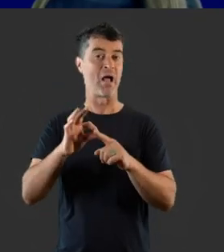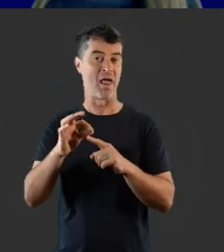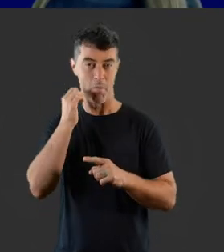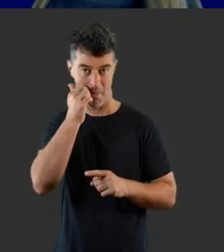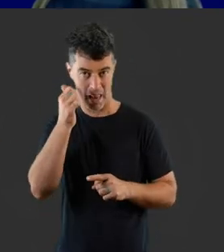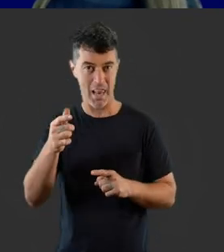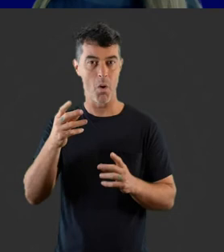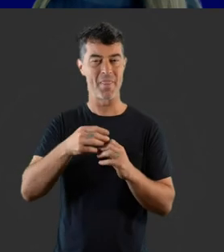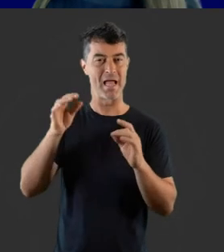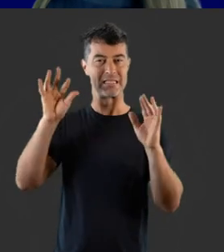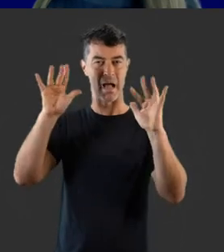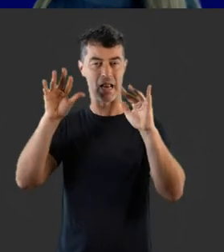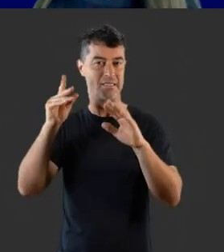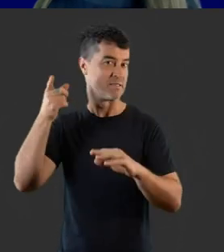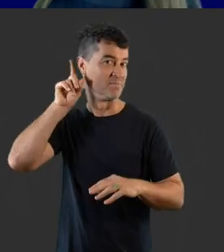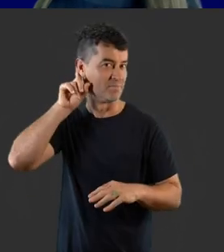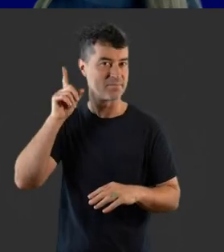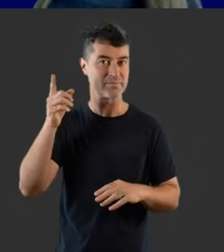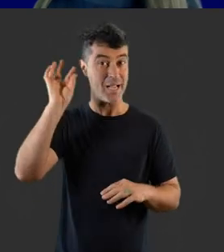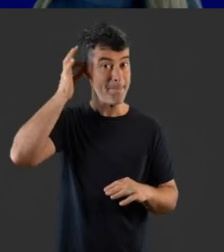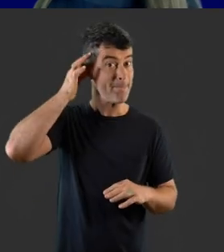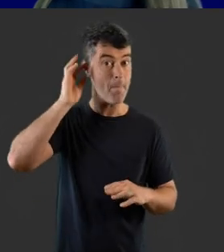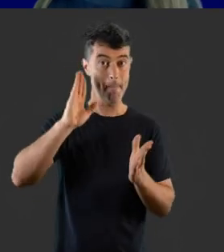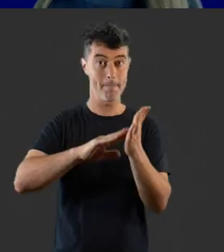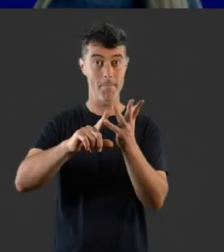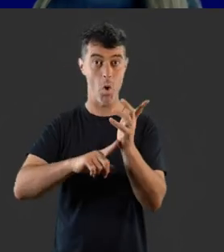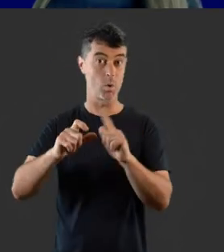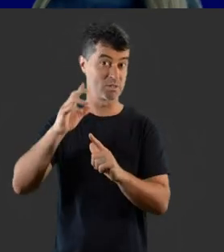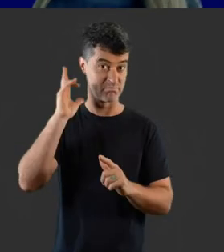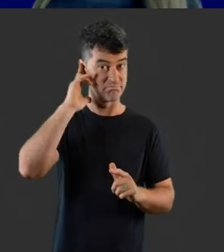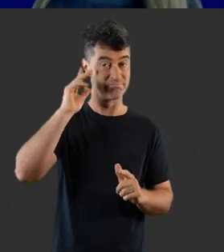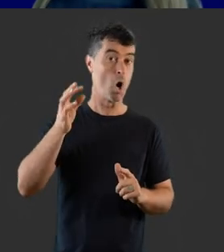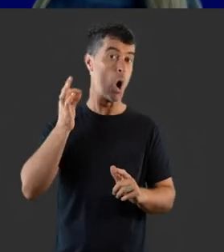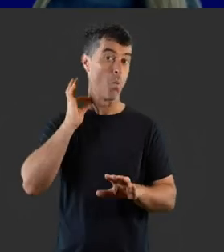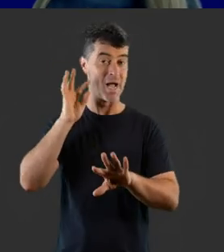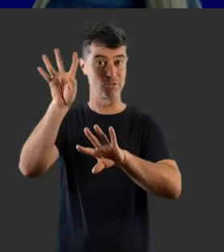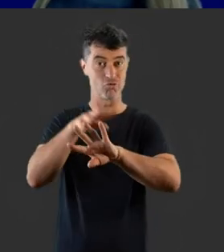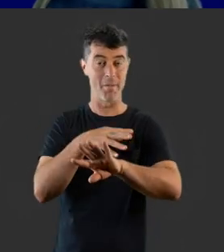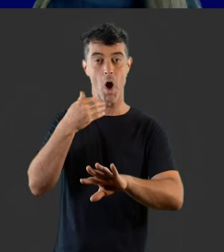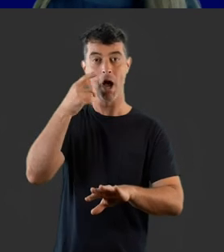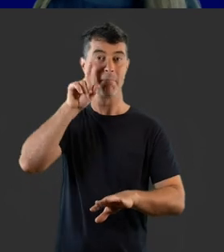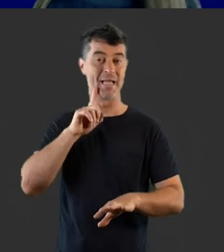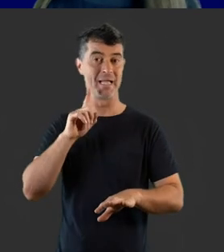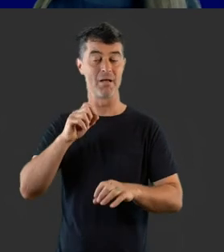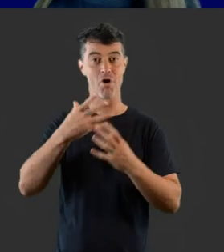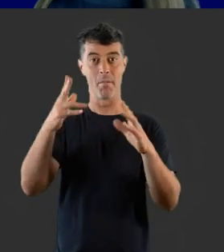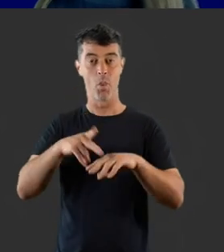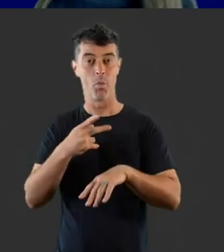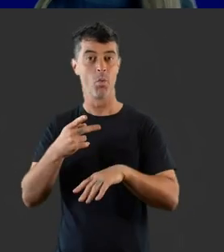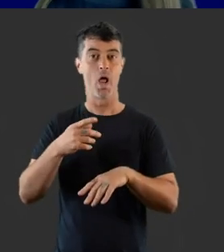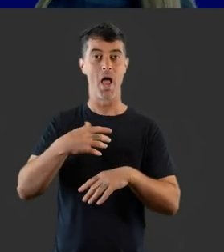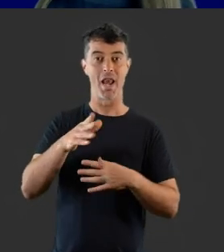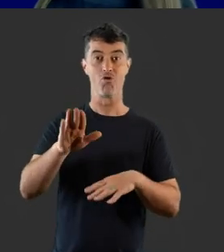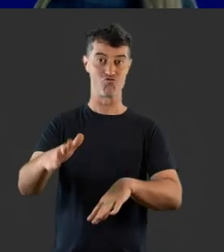photograph shows a purple hearing aid with sparkles in the ear of a girl. The ear mould sitting in the ear canal is striped white,